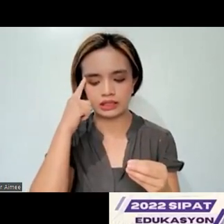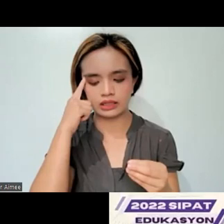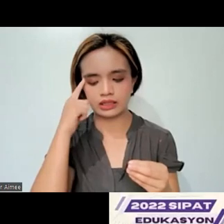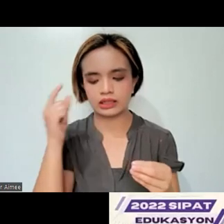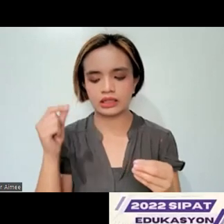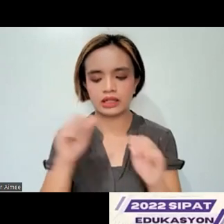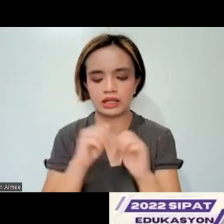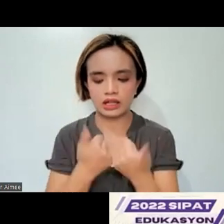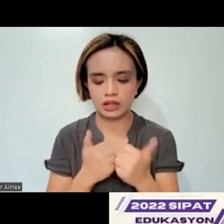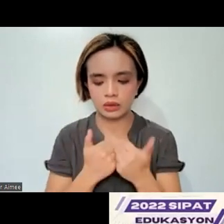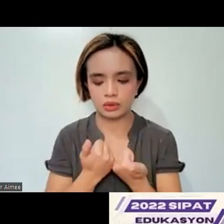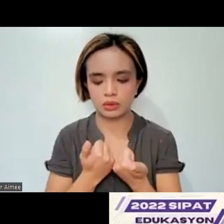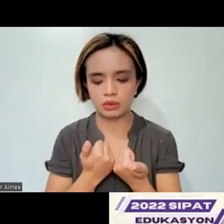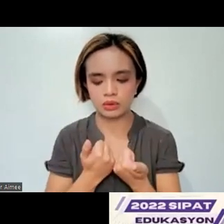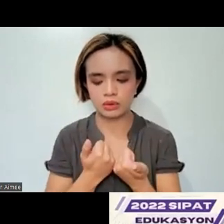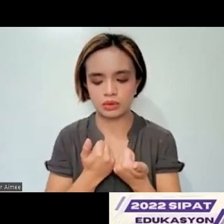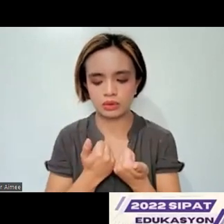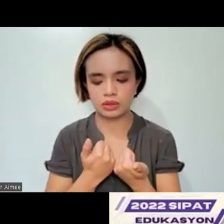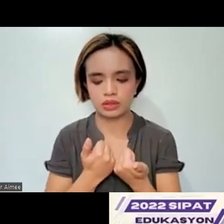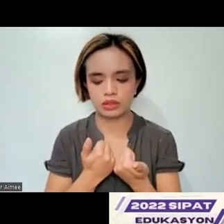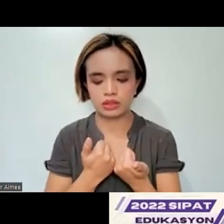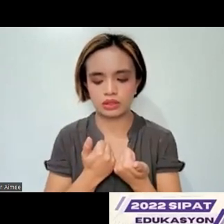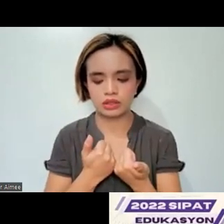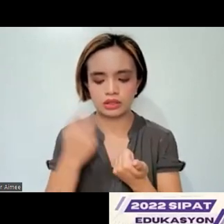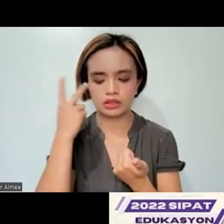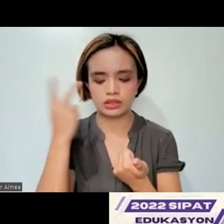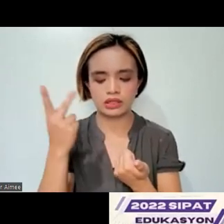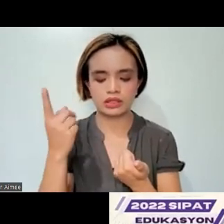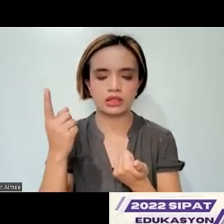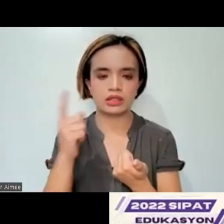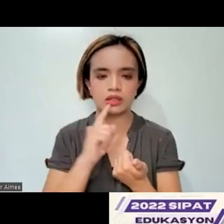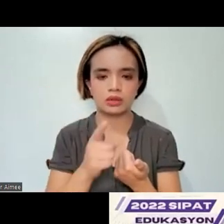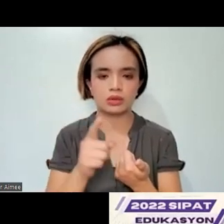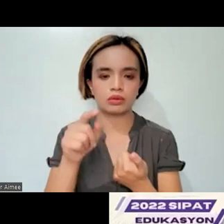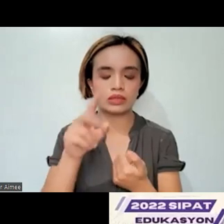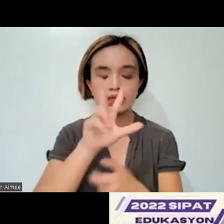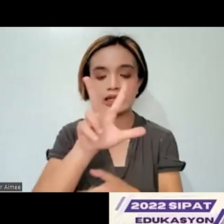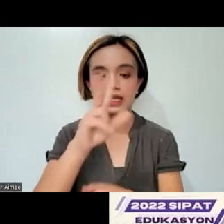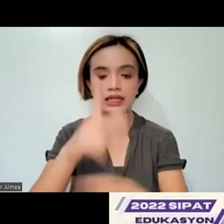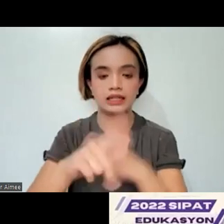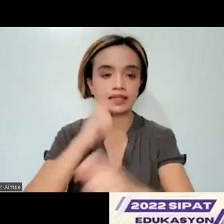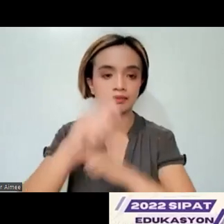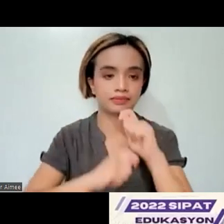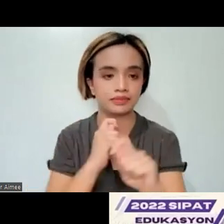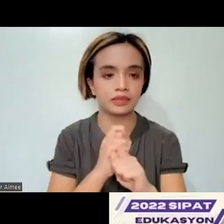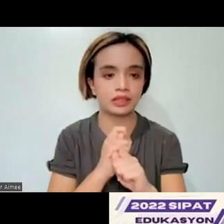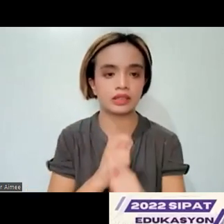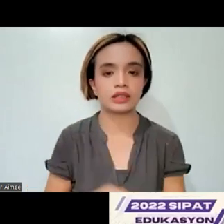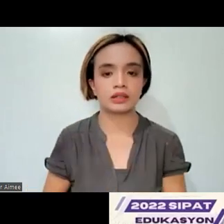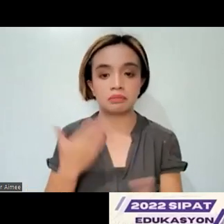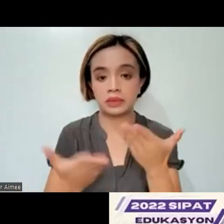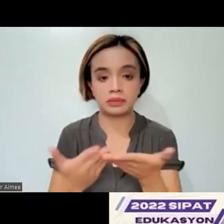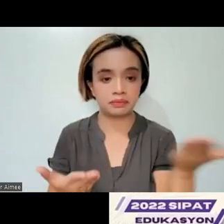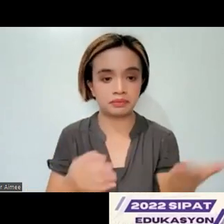able to get these properties and how similar they are across the three versions. So maybe Mariah can